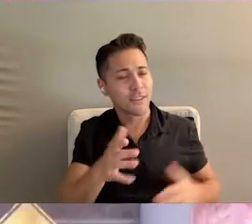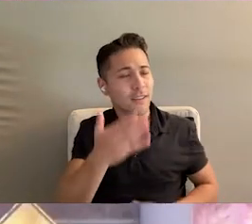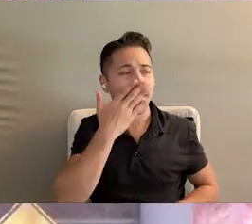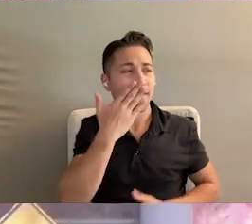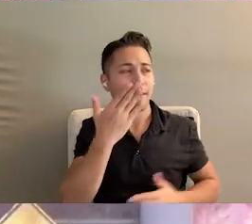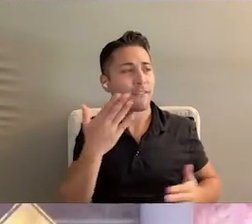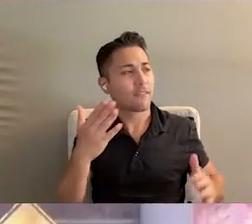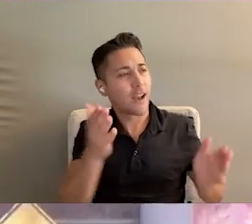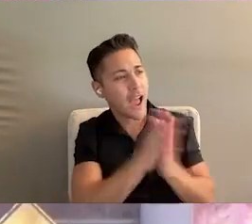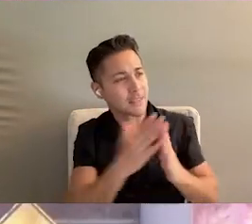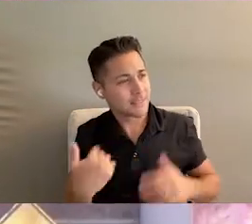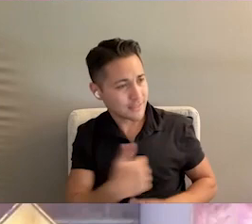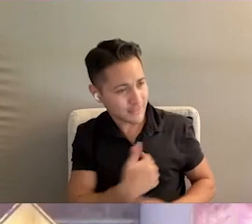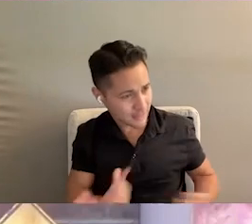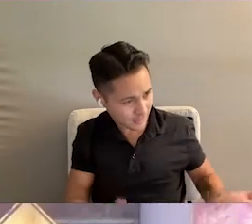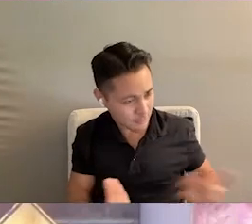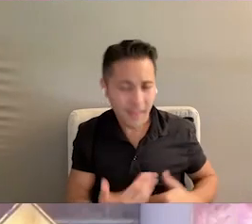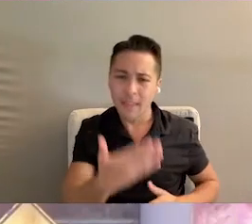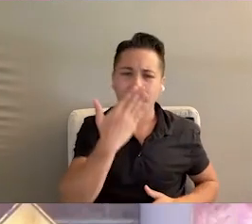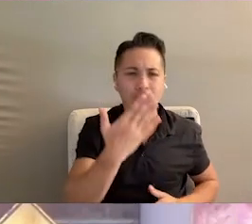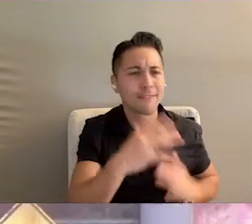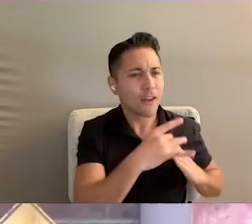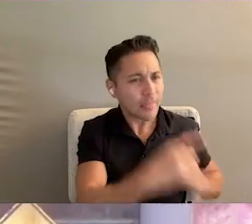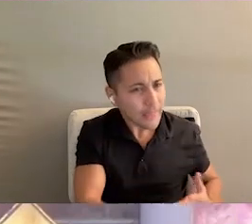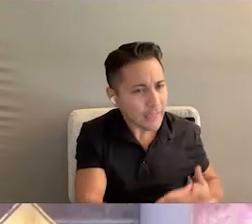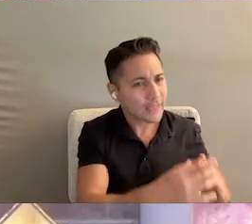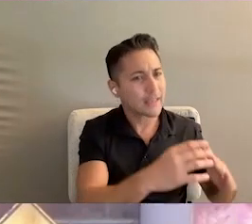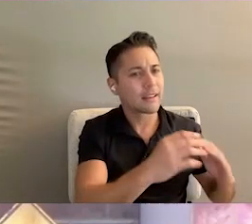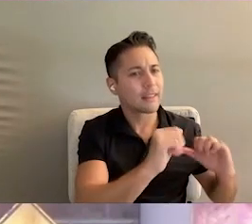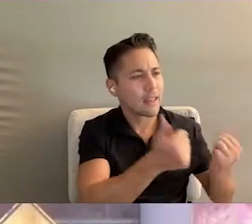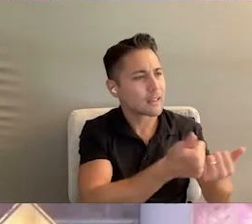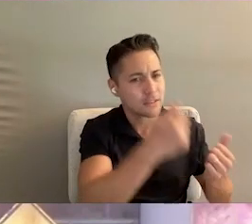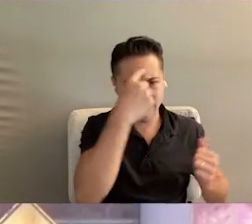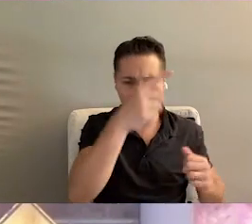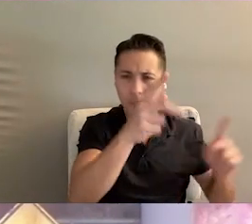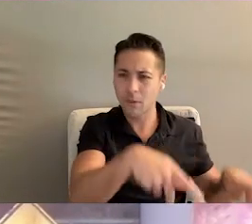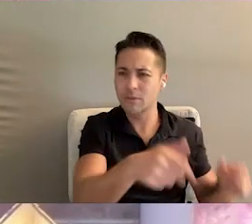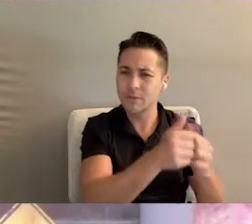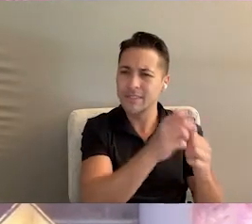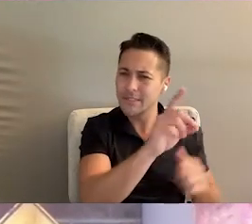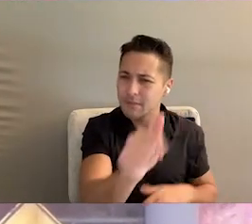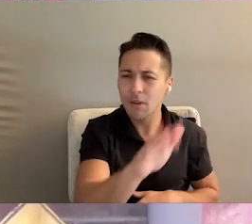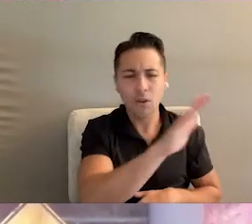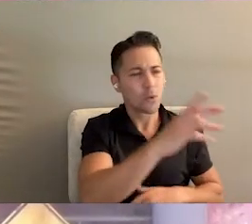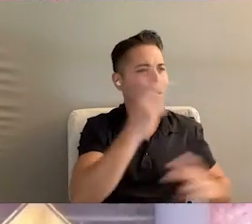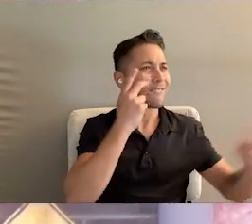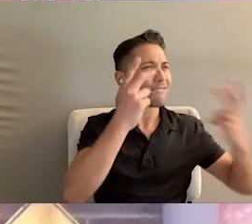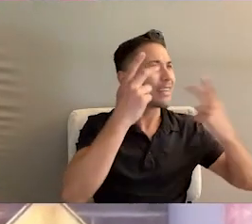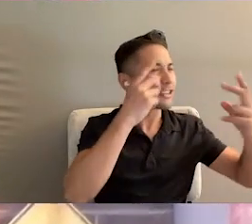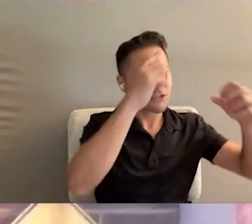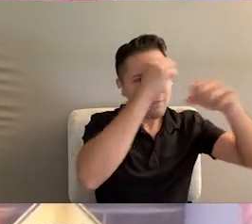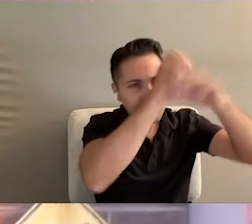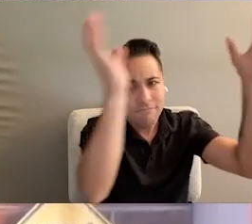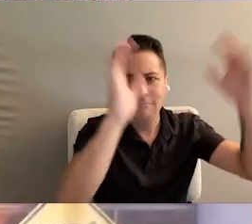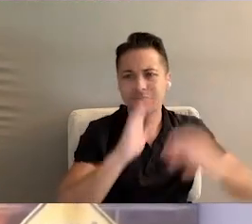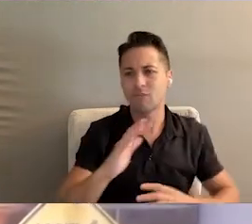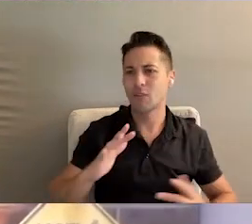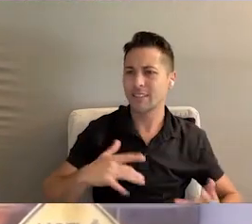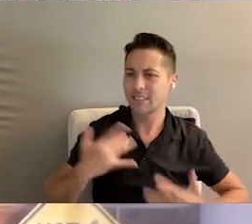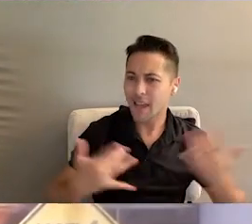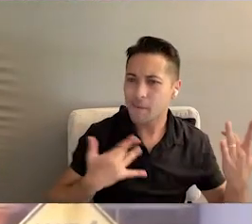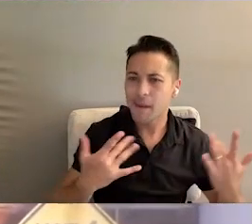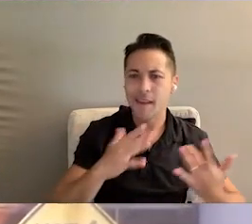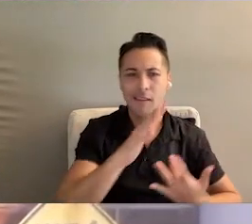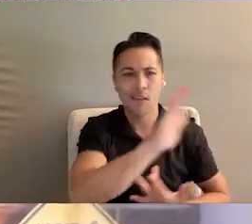Director, thank you for having us here. Thank you for leading the Agency for Persons with Disabilities. Your vision, your excitement, your energy,